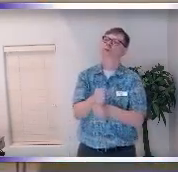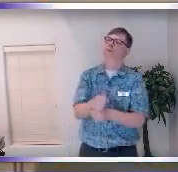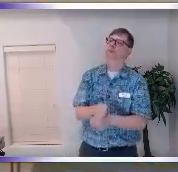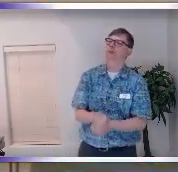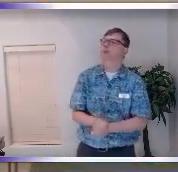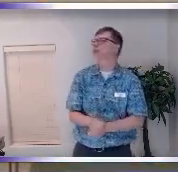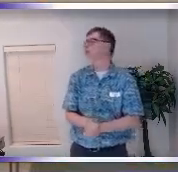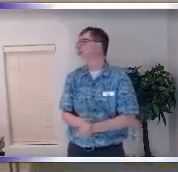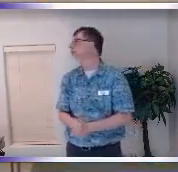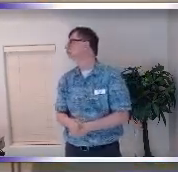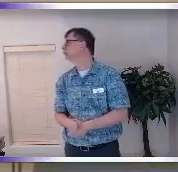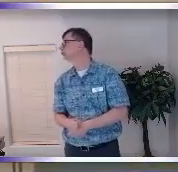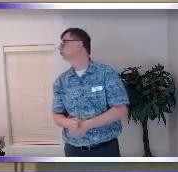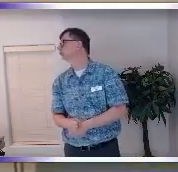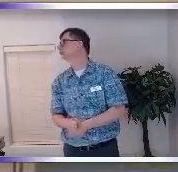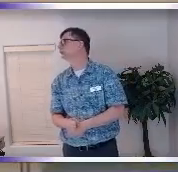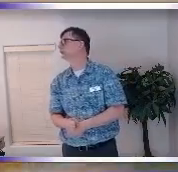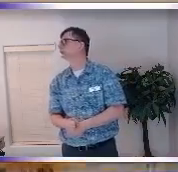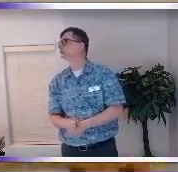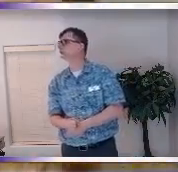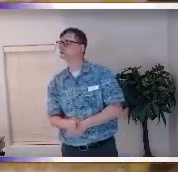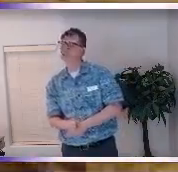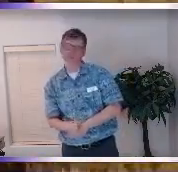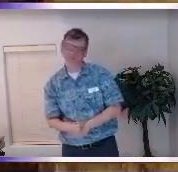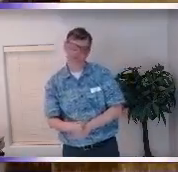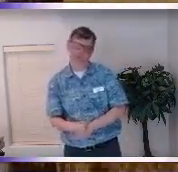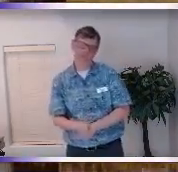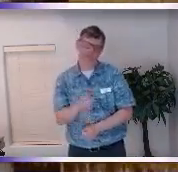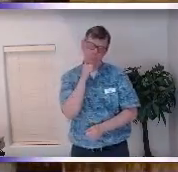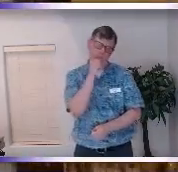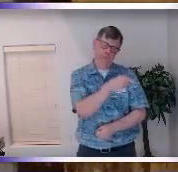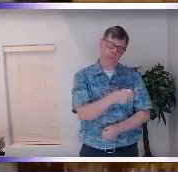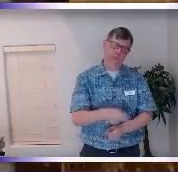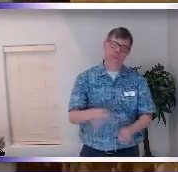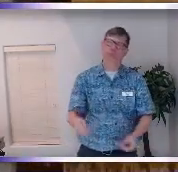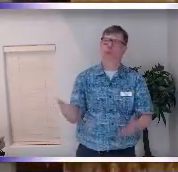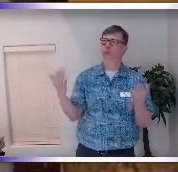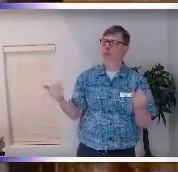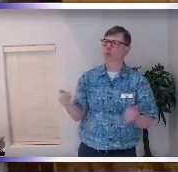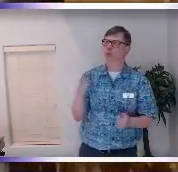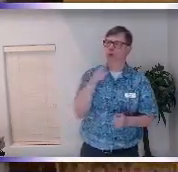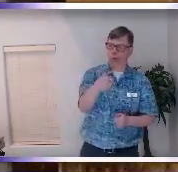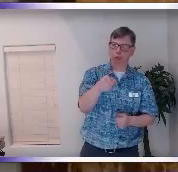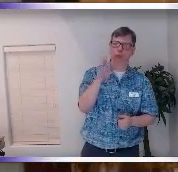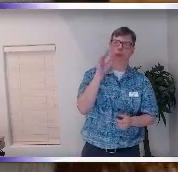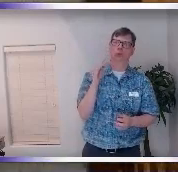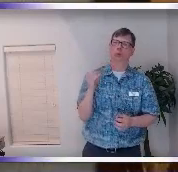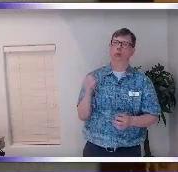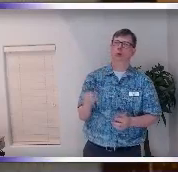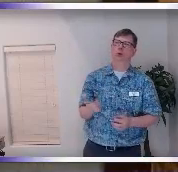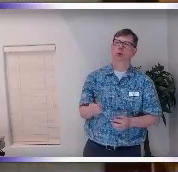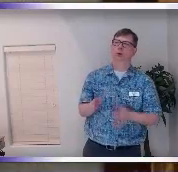um and he goes what do you want and I said I want to be a minister and he goes then go